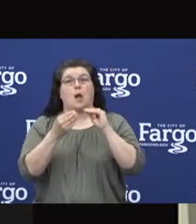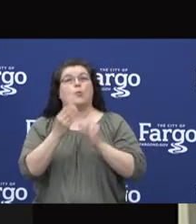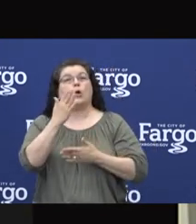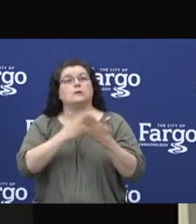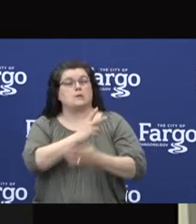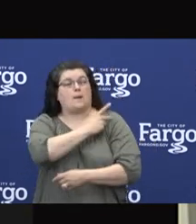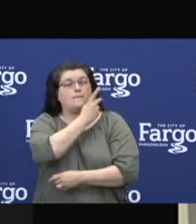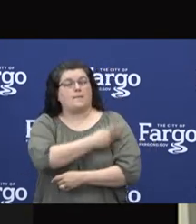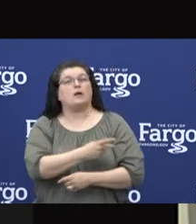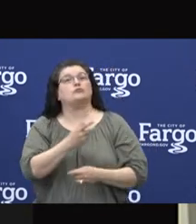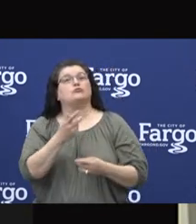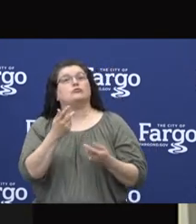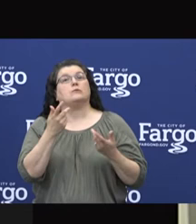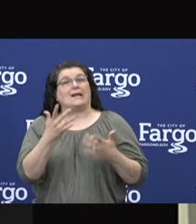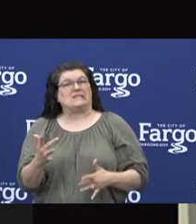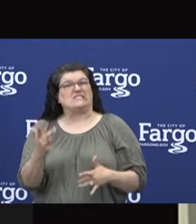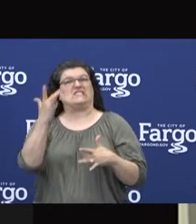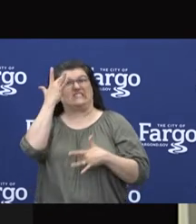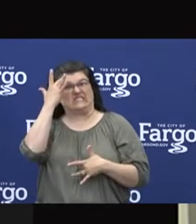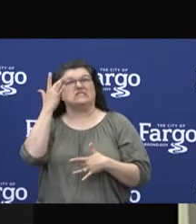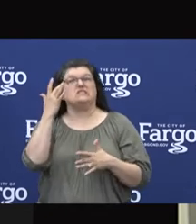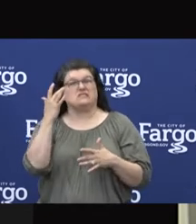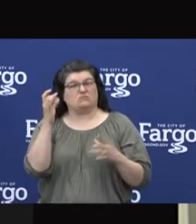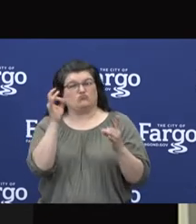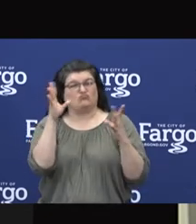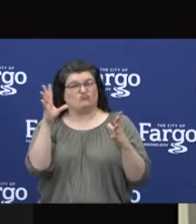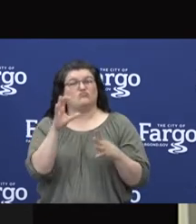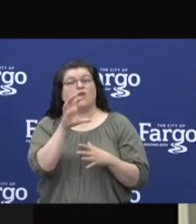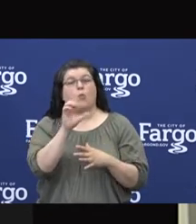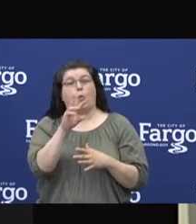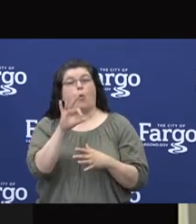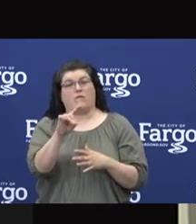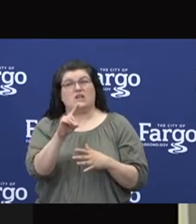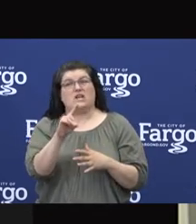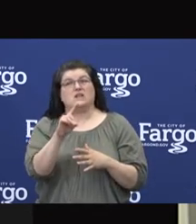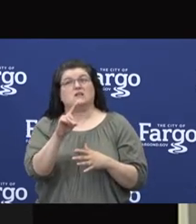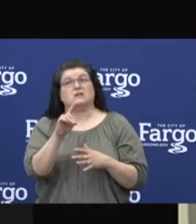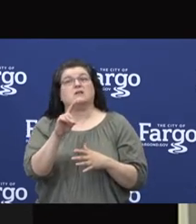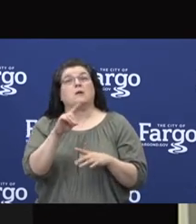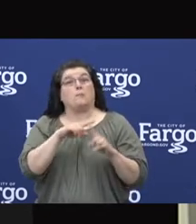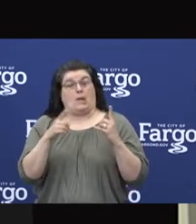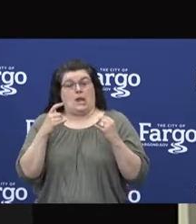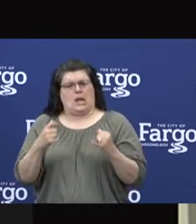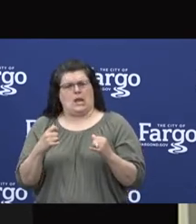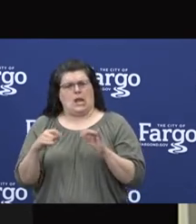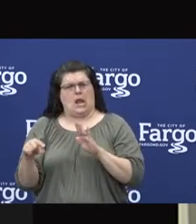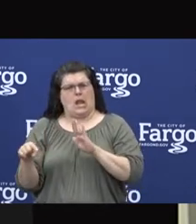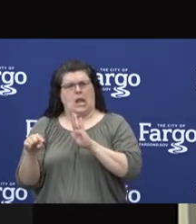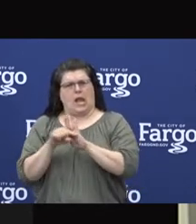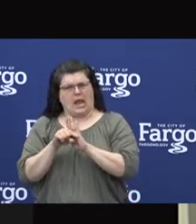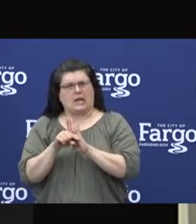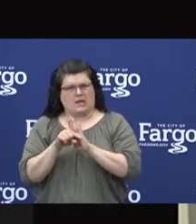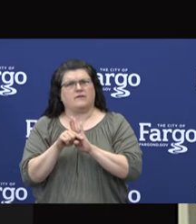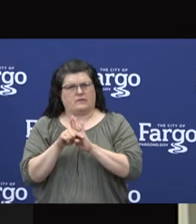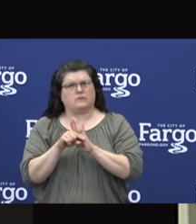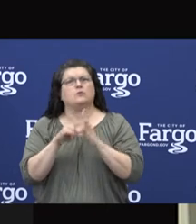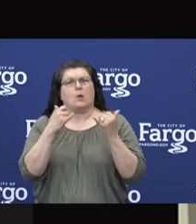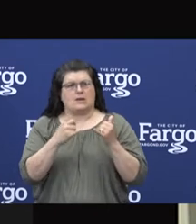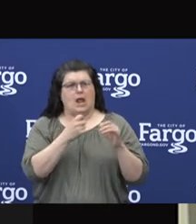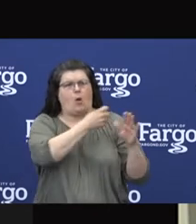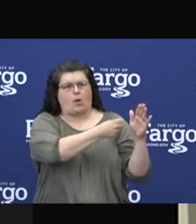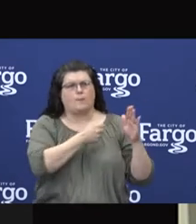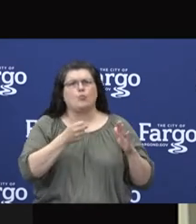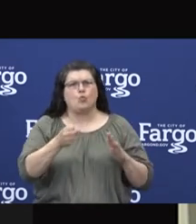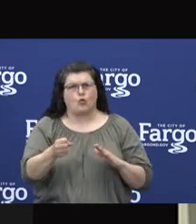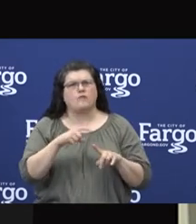patients that were seriously ill from COVID that have subsequently tested negative and been moved off of our COVID unit, but